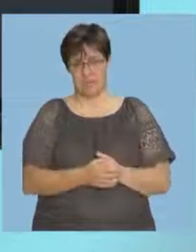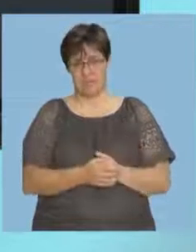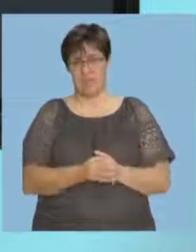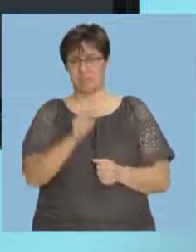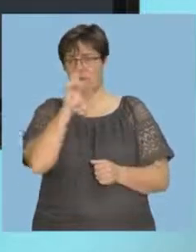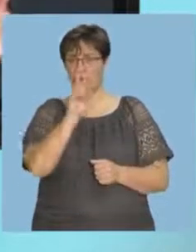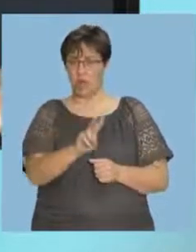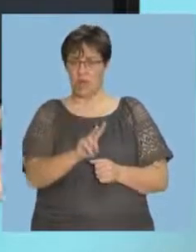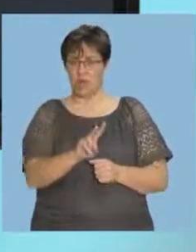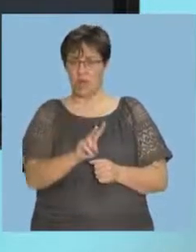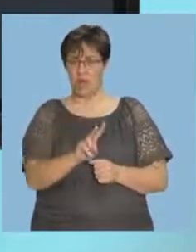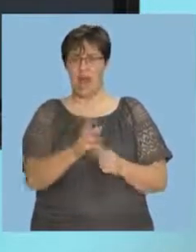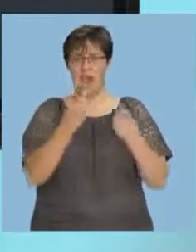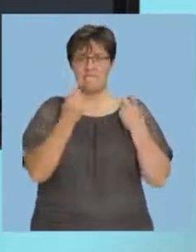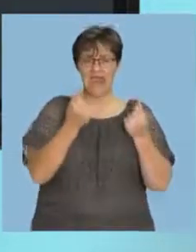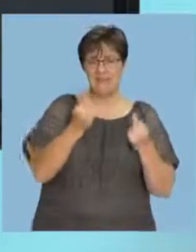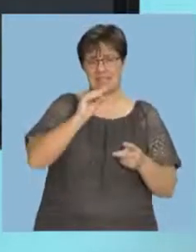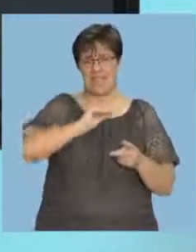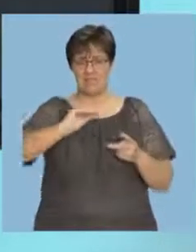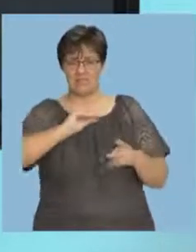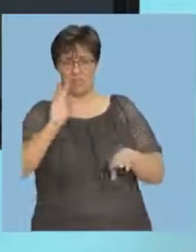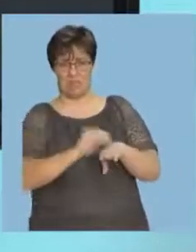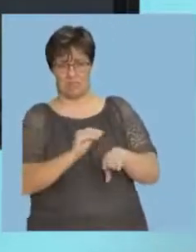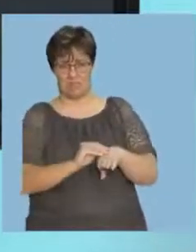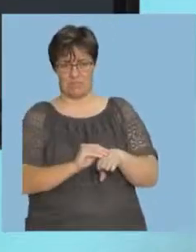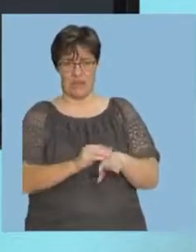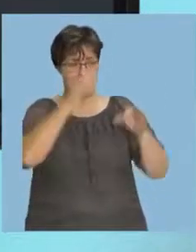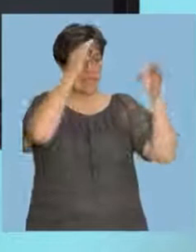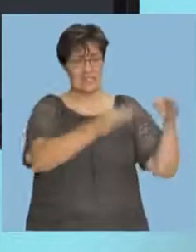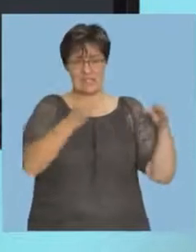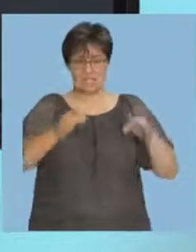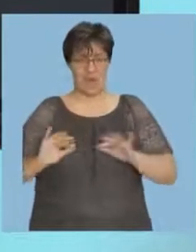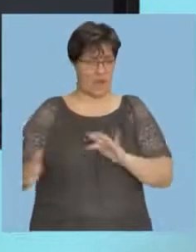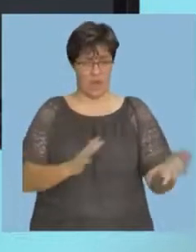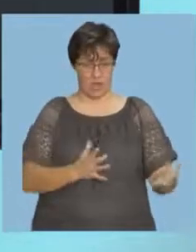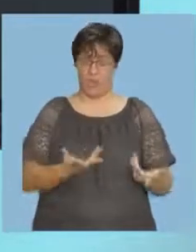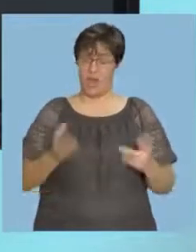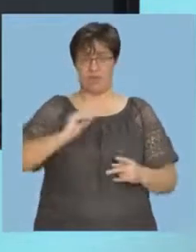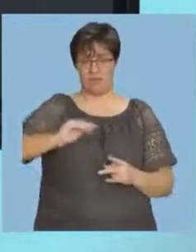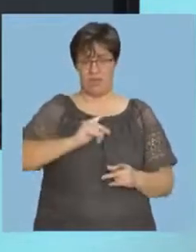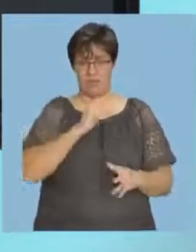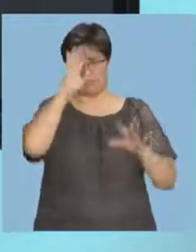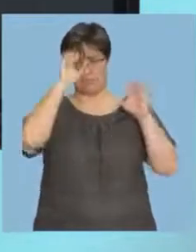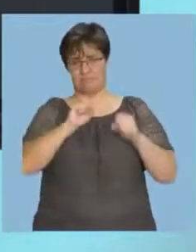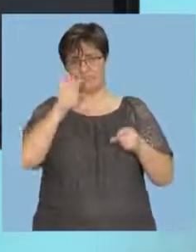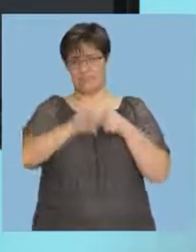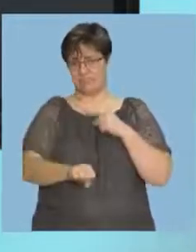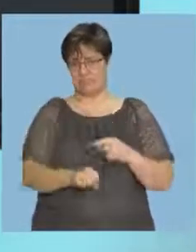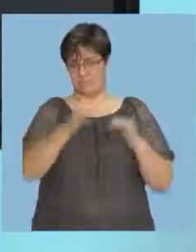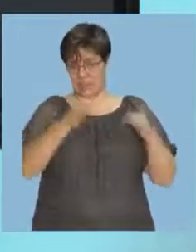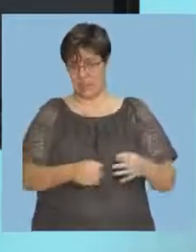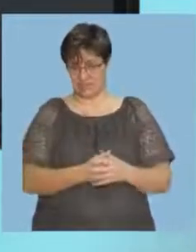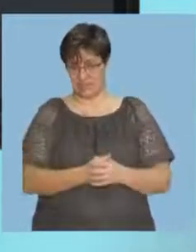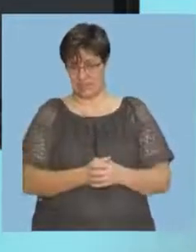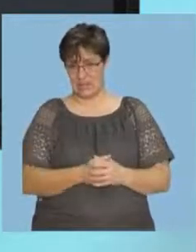problem in finance, in investment. How do we make decision and investment and arrive at conclusion? Okay. So, we're